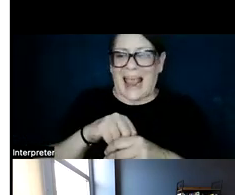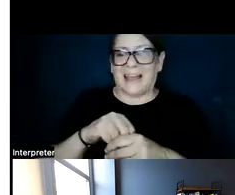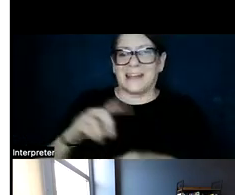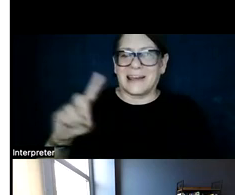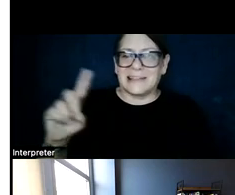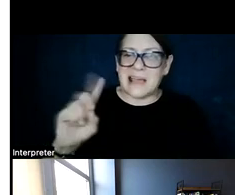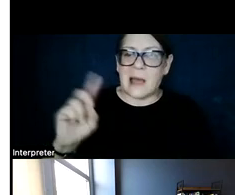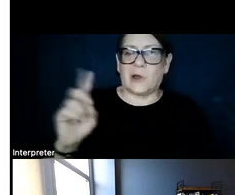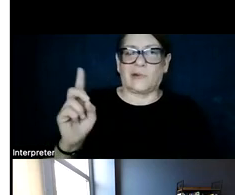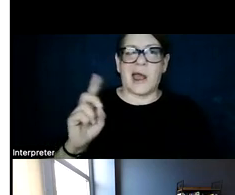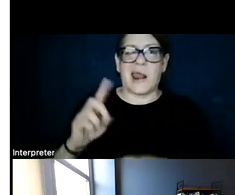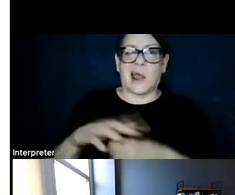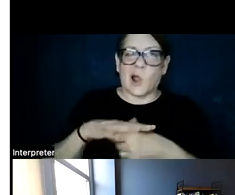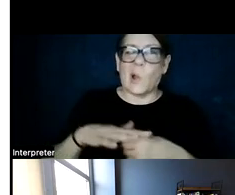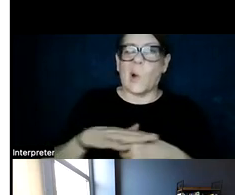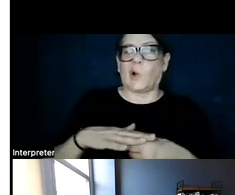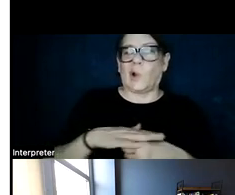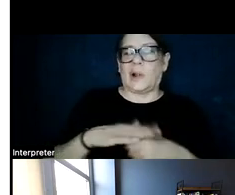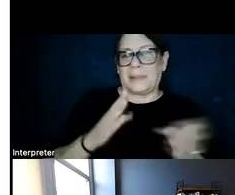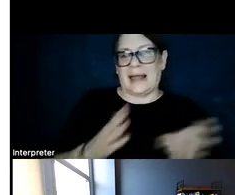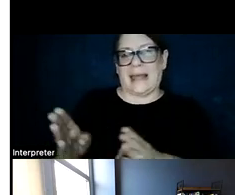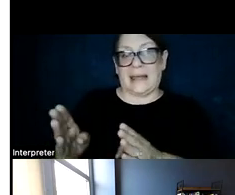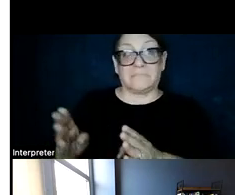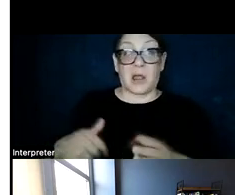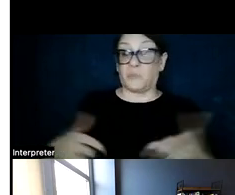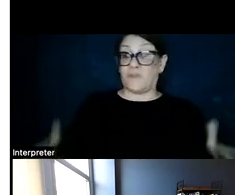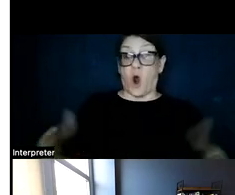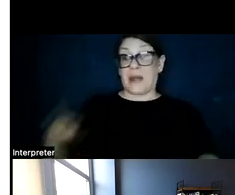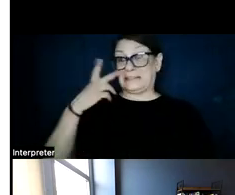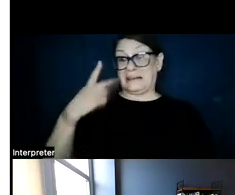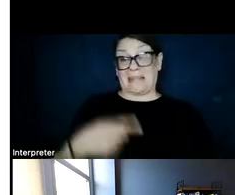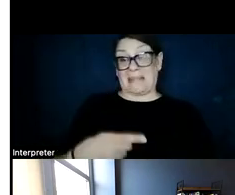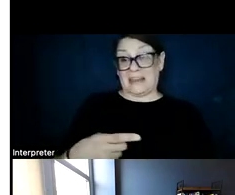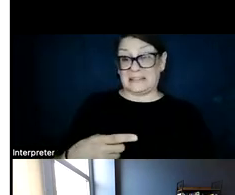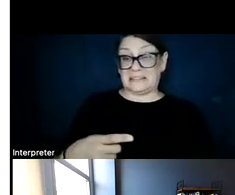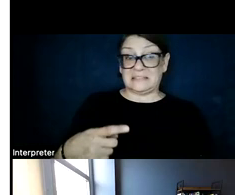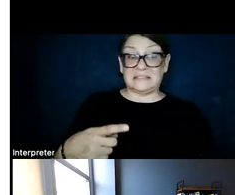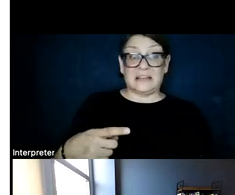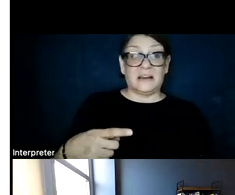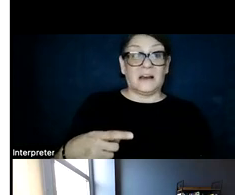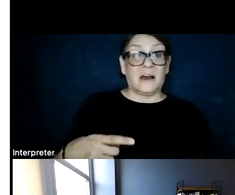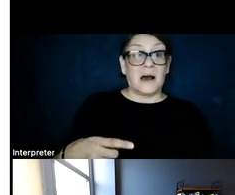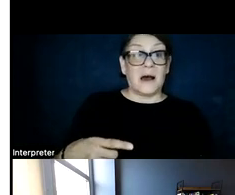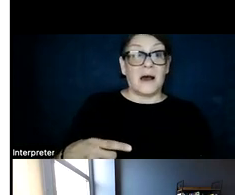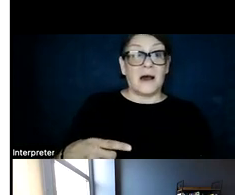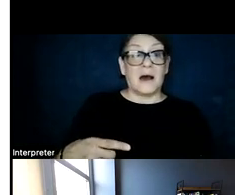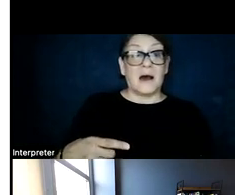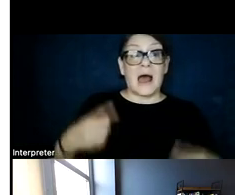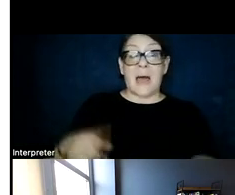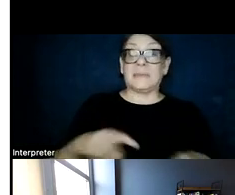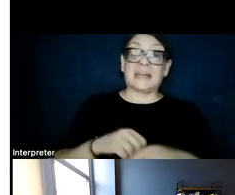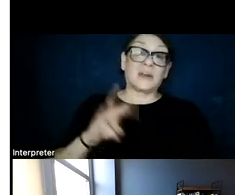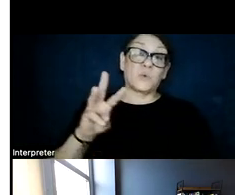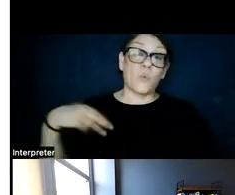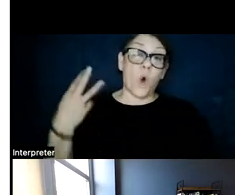local and regional spatial planning. And we are already seeing this lease conflict siting plans. Washington is